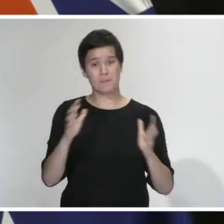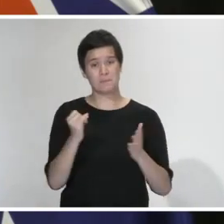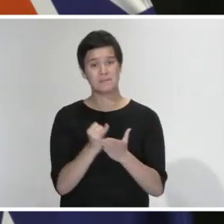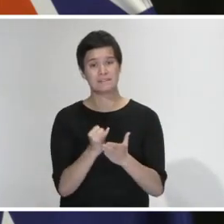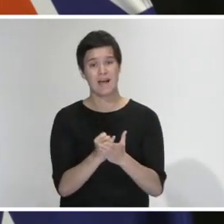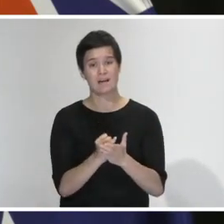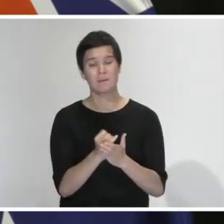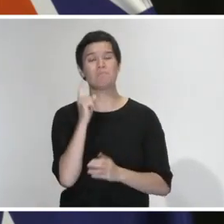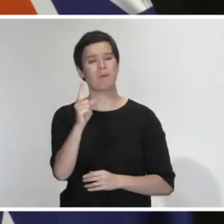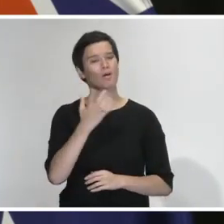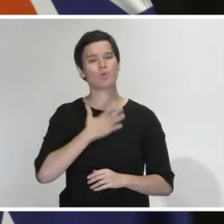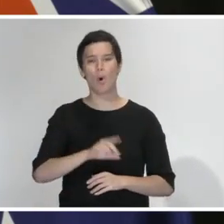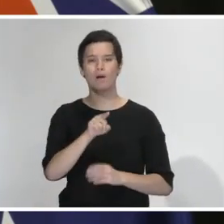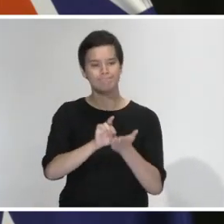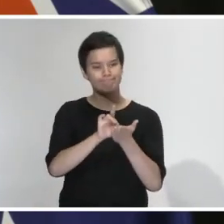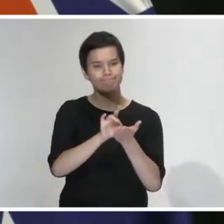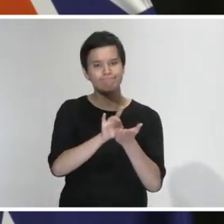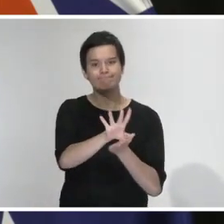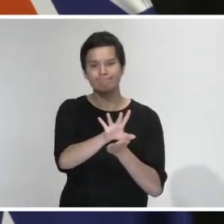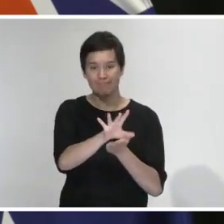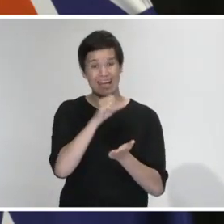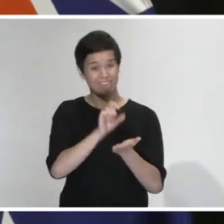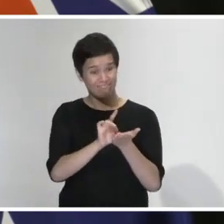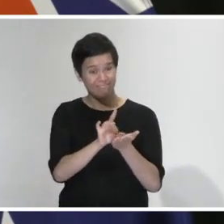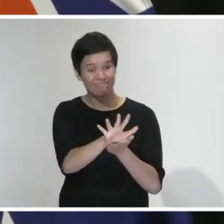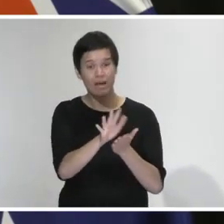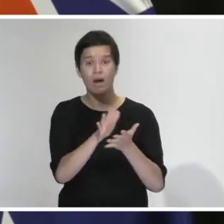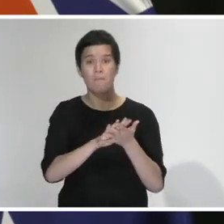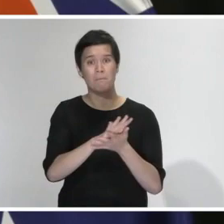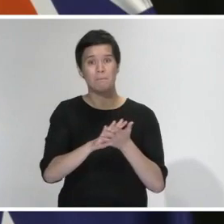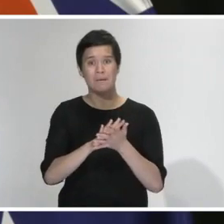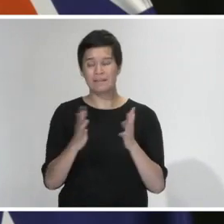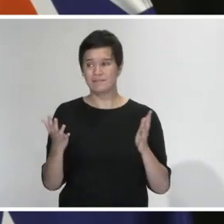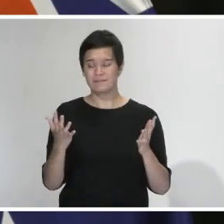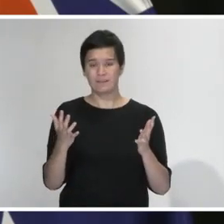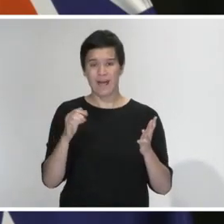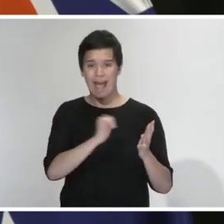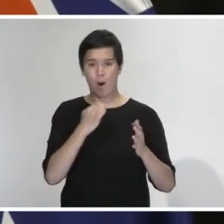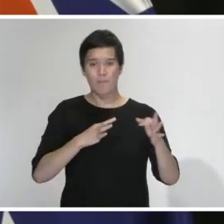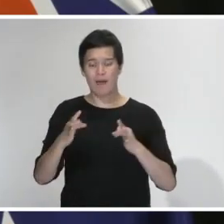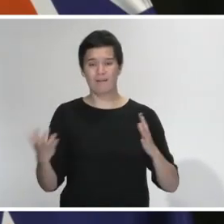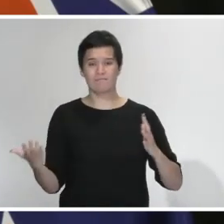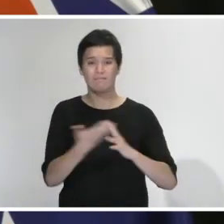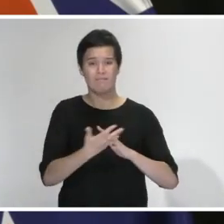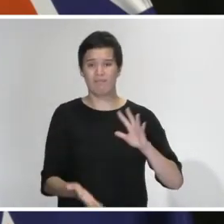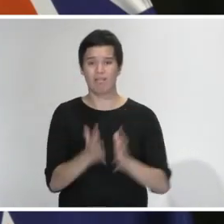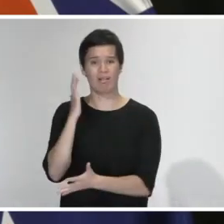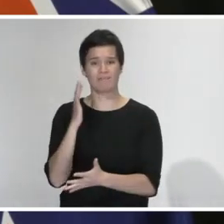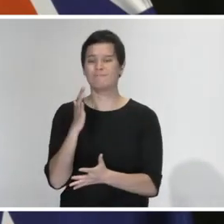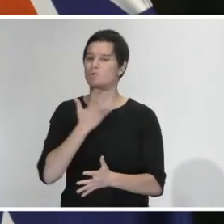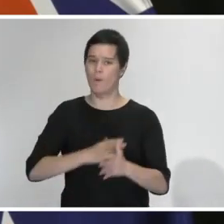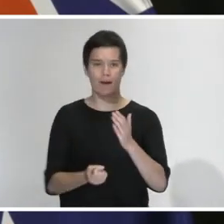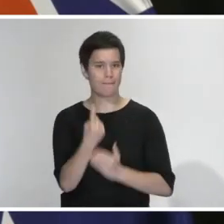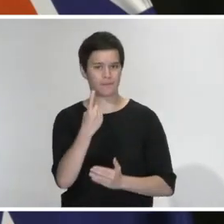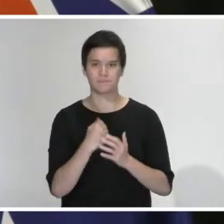to take on this global pandemic by removing the Minister of Health in my mind was not in the best interest of New Zealand. What did he tell you was the reason it